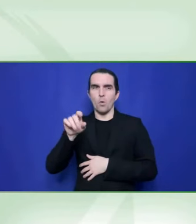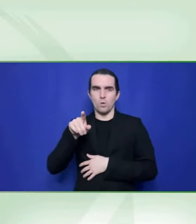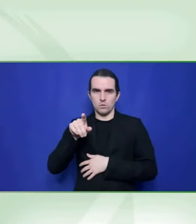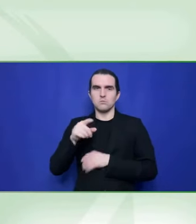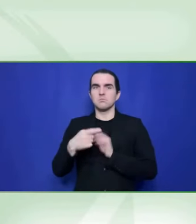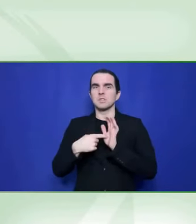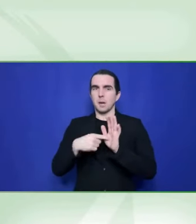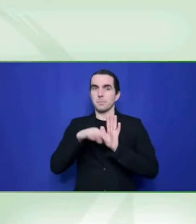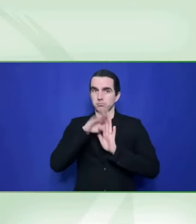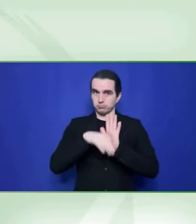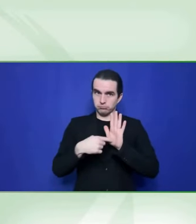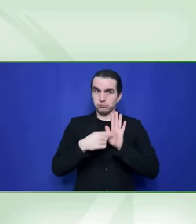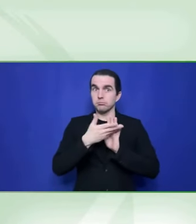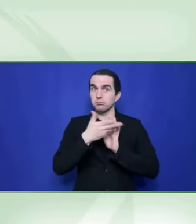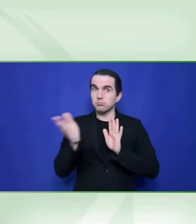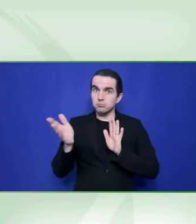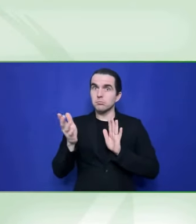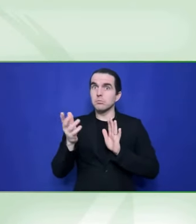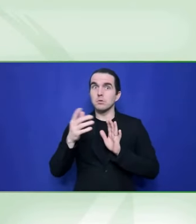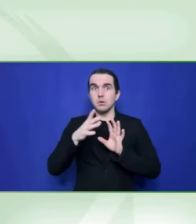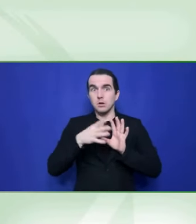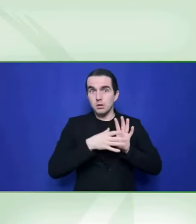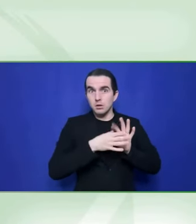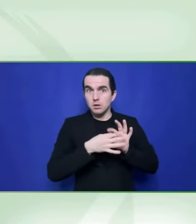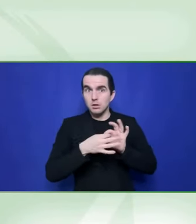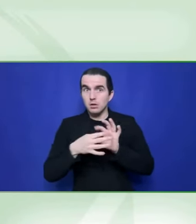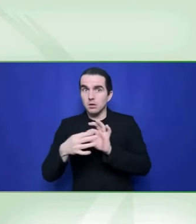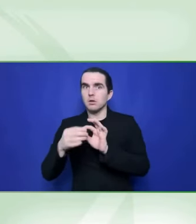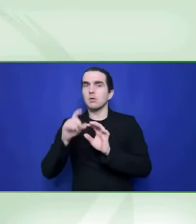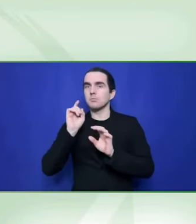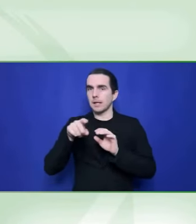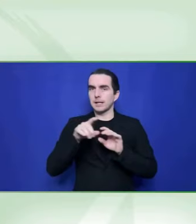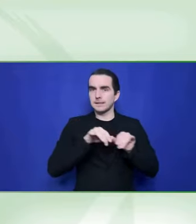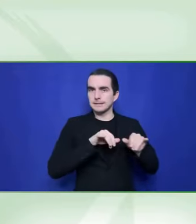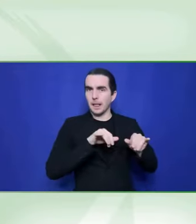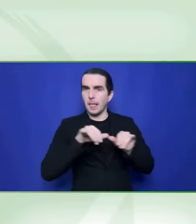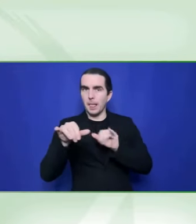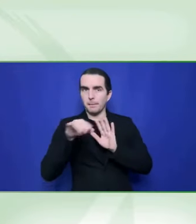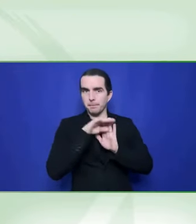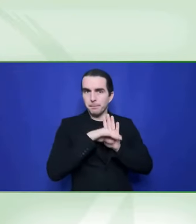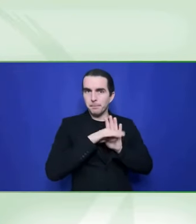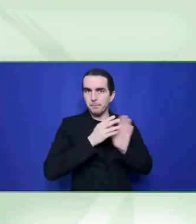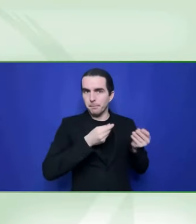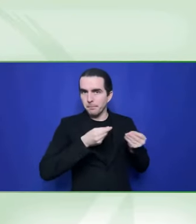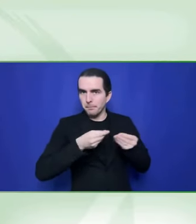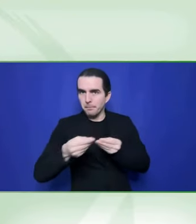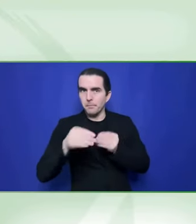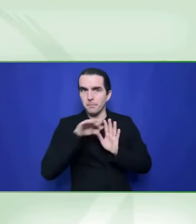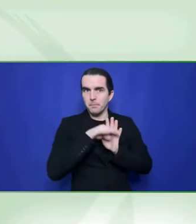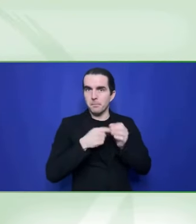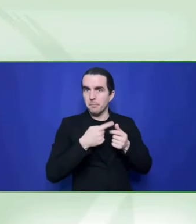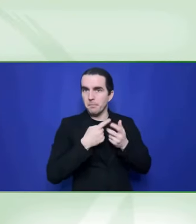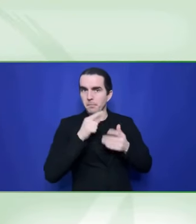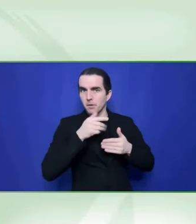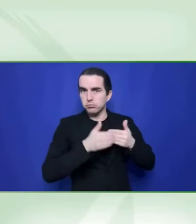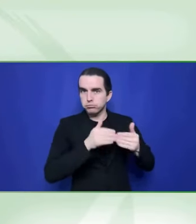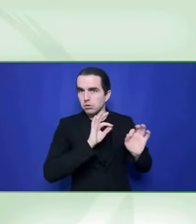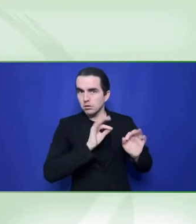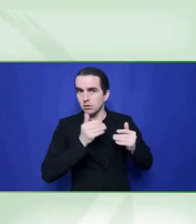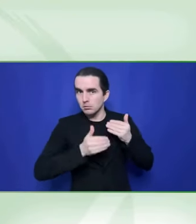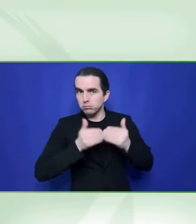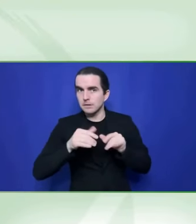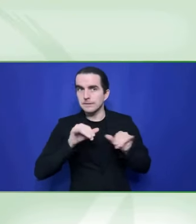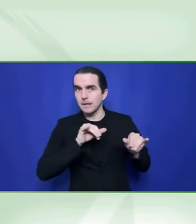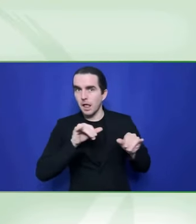systemic move and a more integrated approach. So I totally agree with IKO. Well, and to, to build on that point, I do a lot of work, uh, looking at global